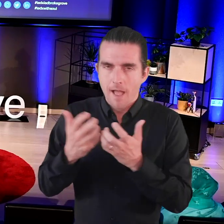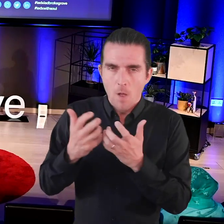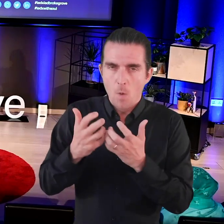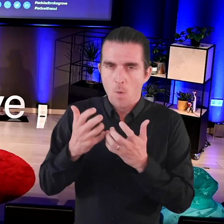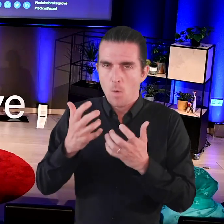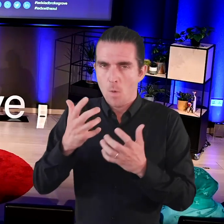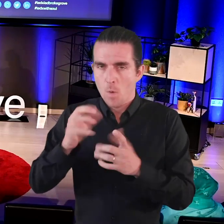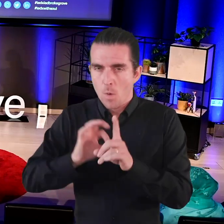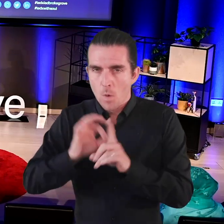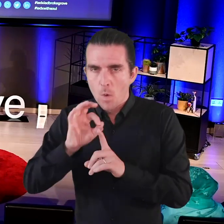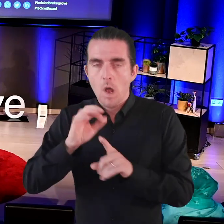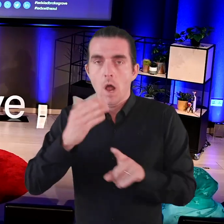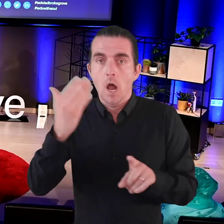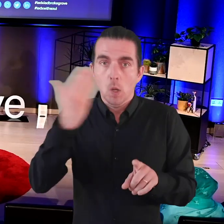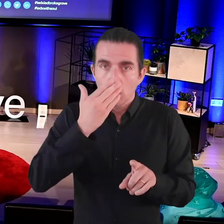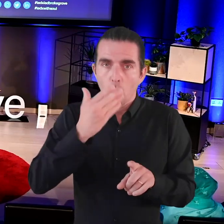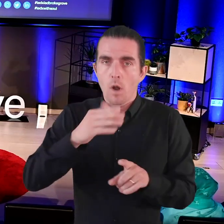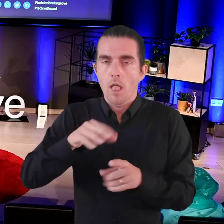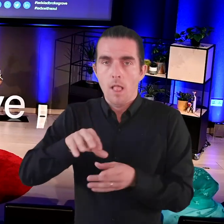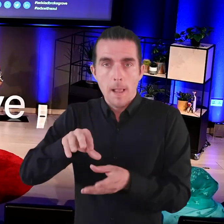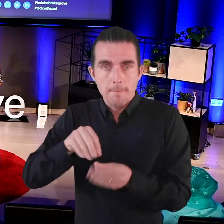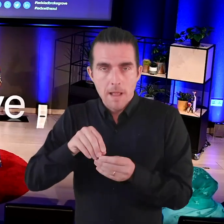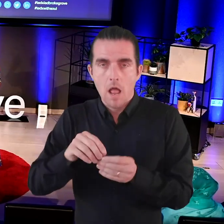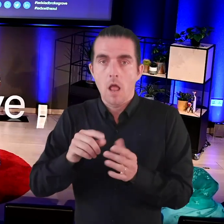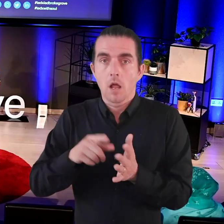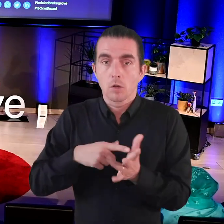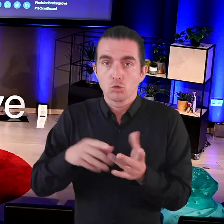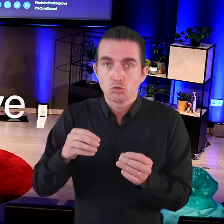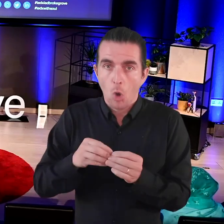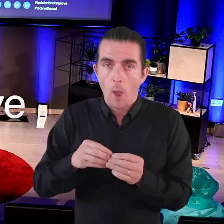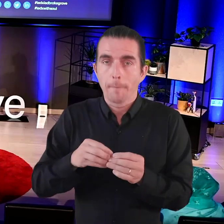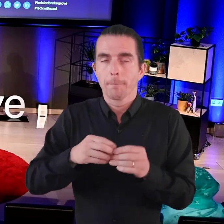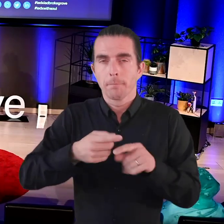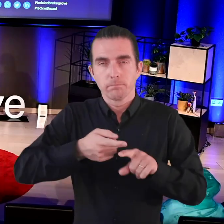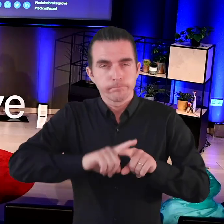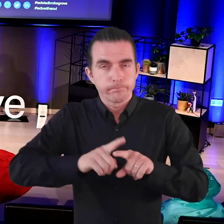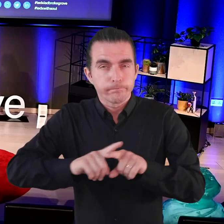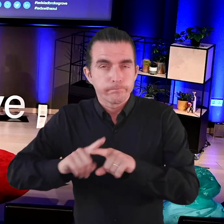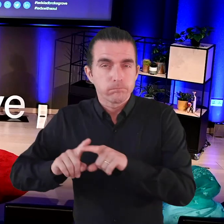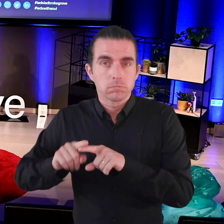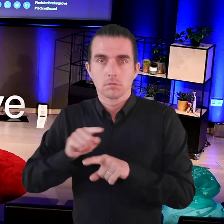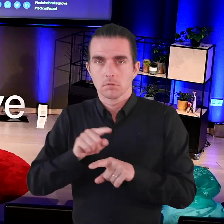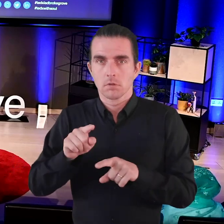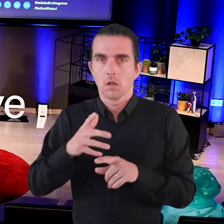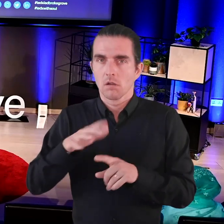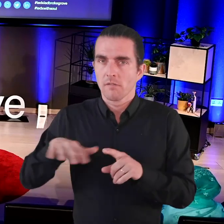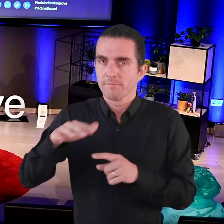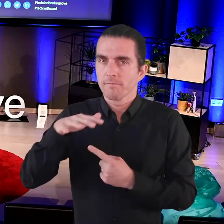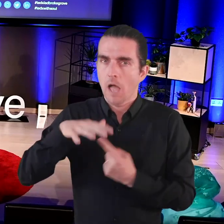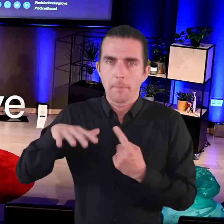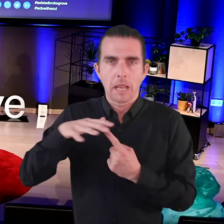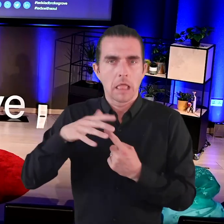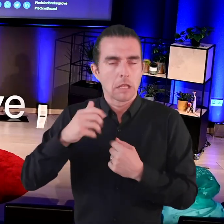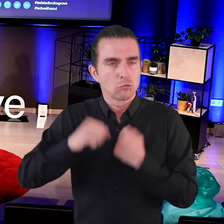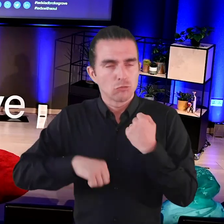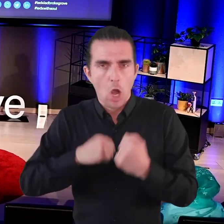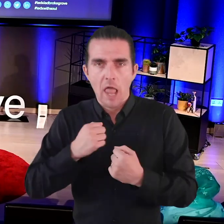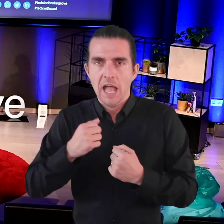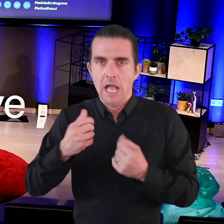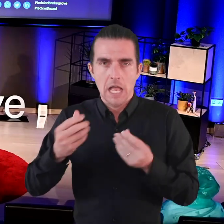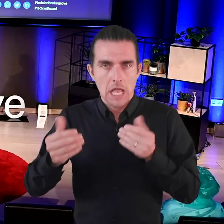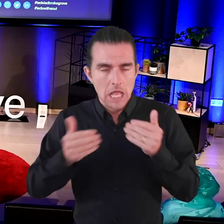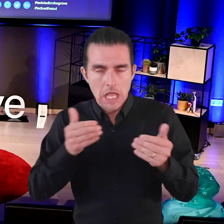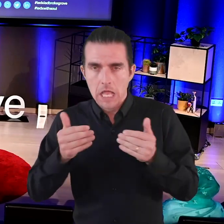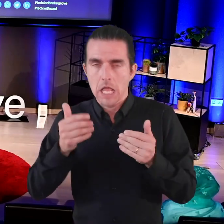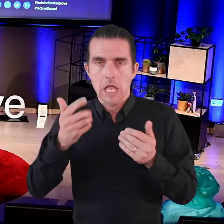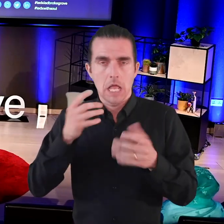stop and search, around school, around pay, around jobs? Those point to structures that